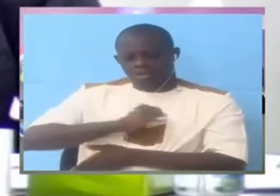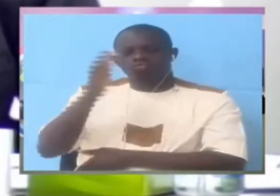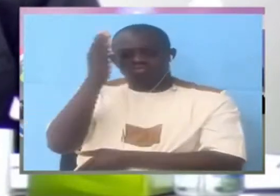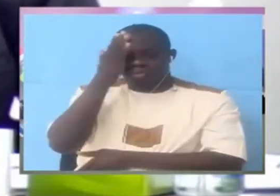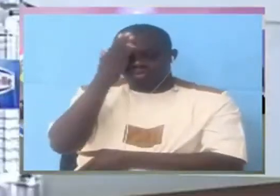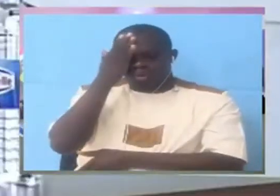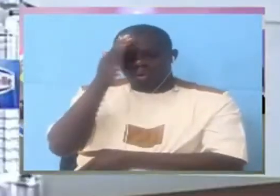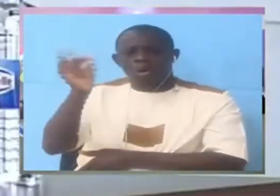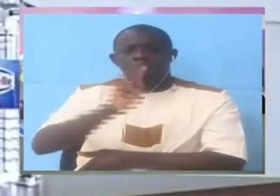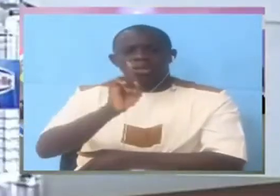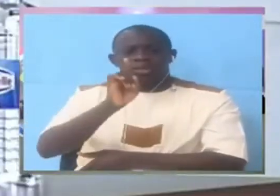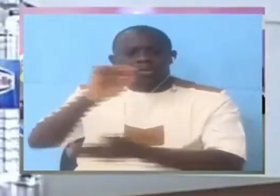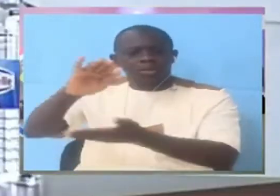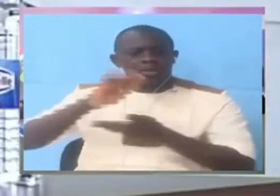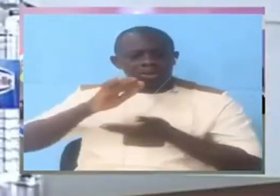wouldn't he would have